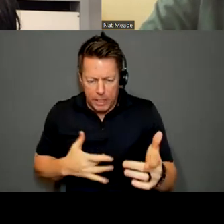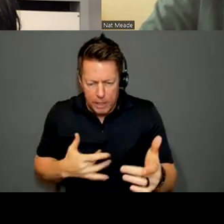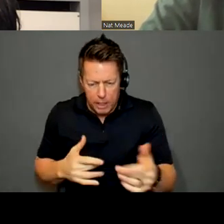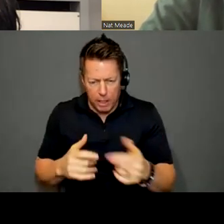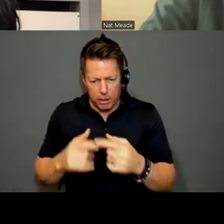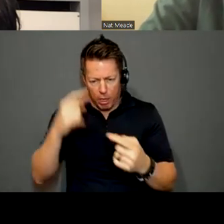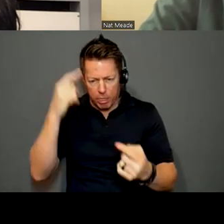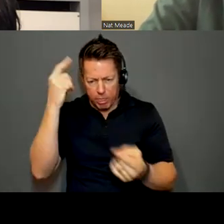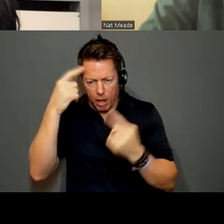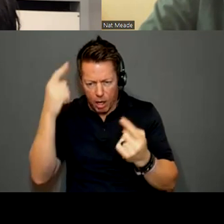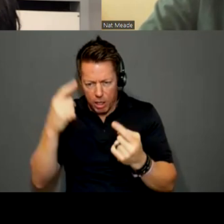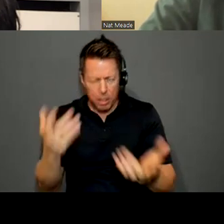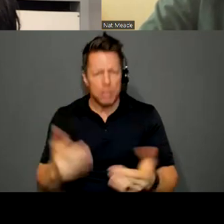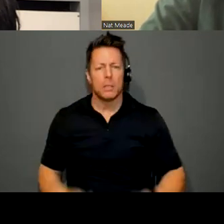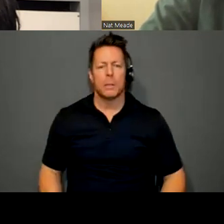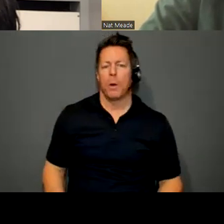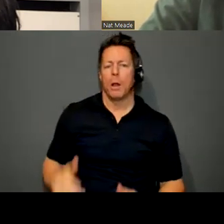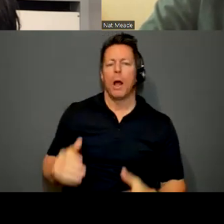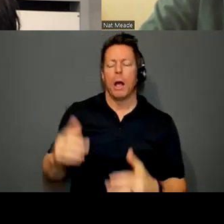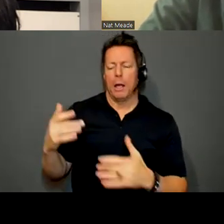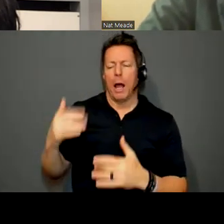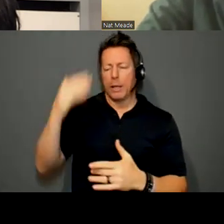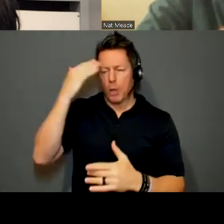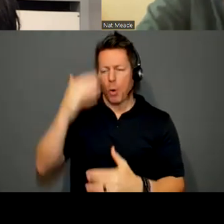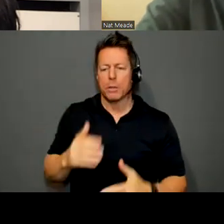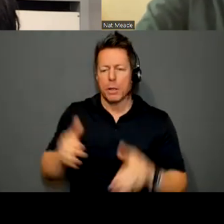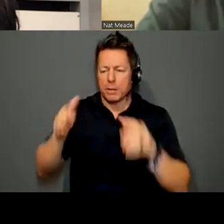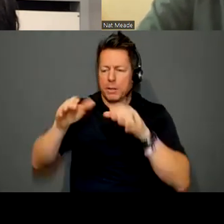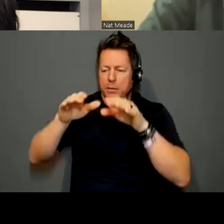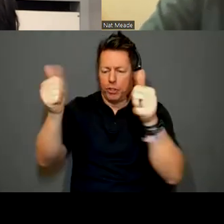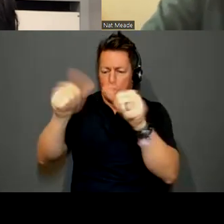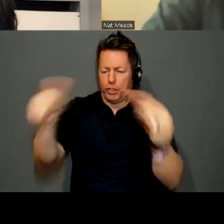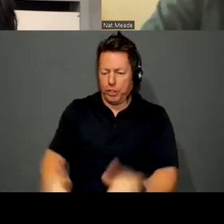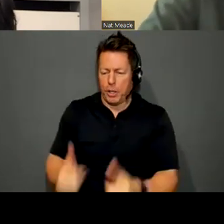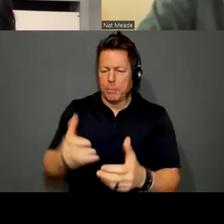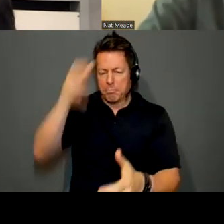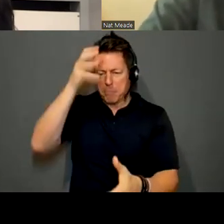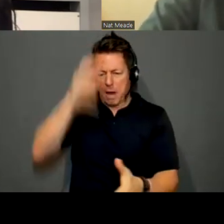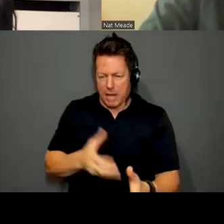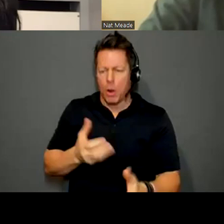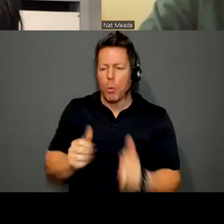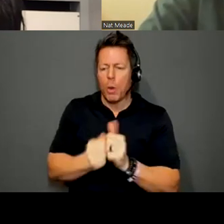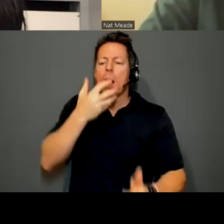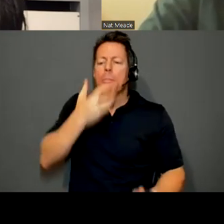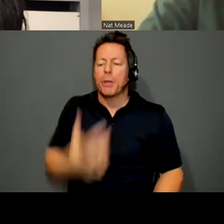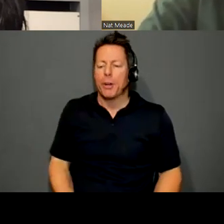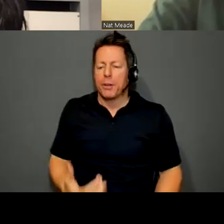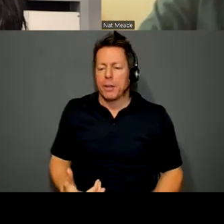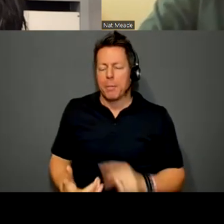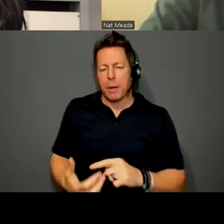Well, I usually know it's going to be a bearded figure doing something. Yeah. So the idea is, what am I going to have him doing?